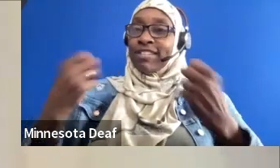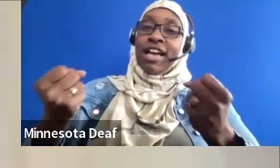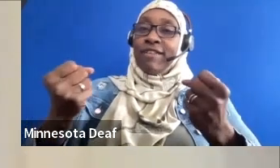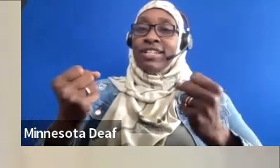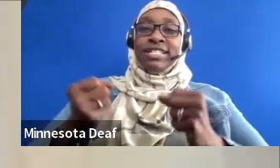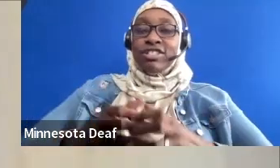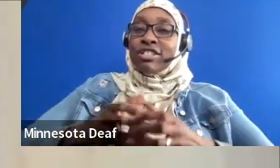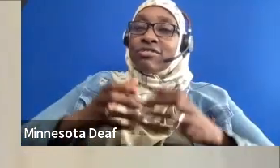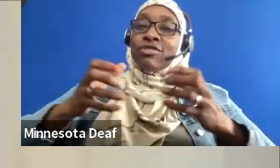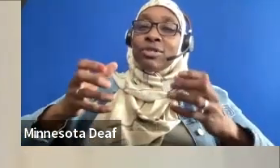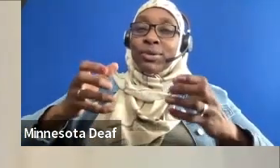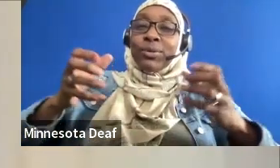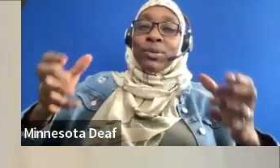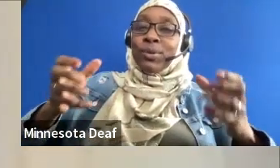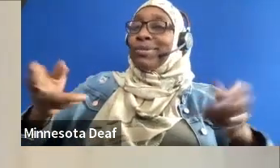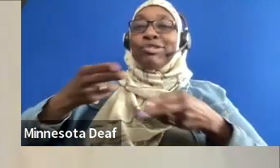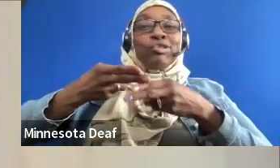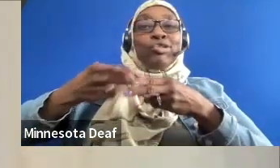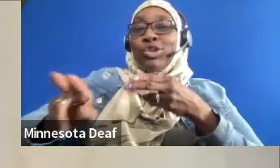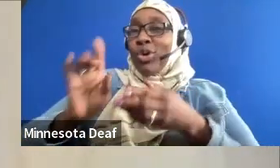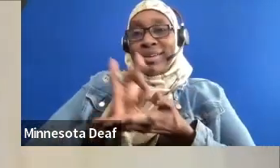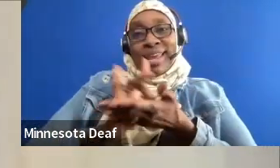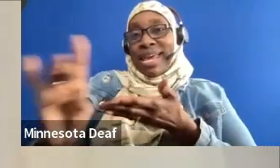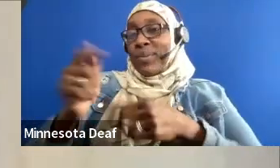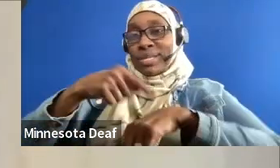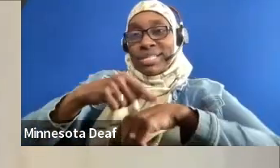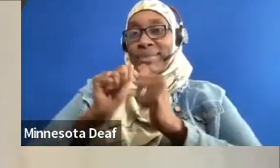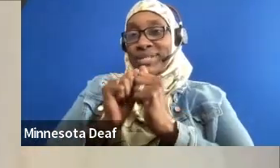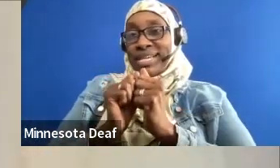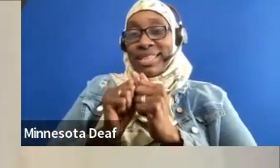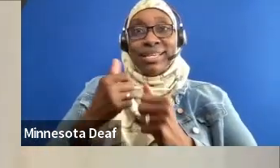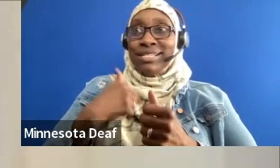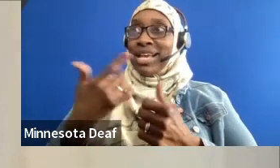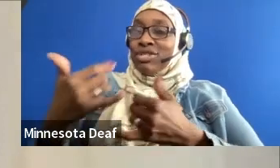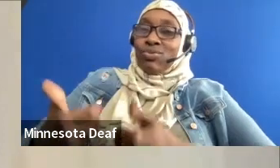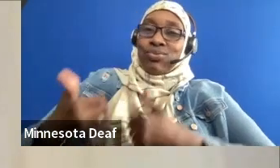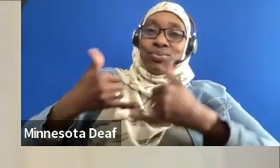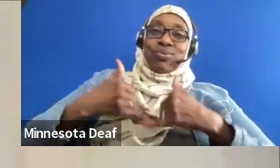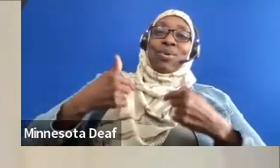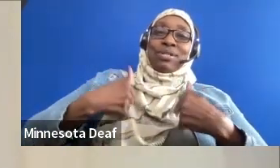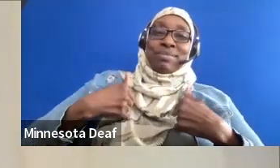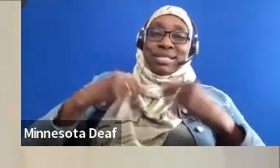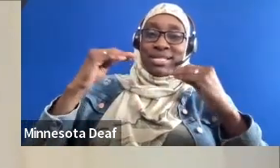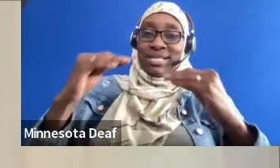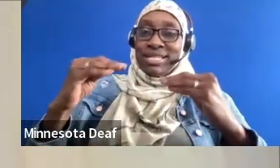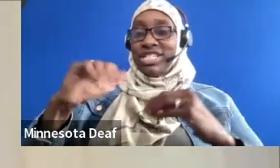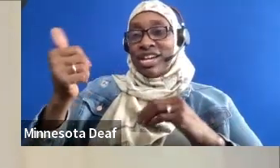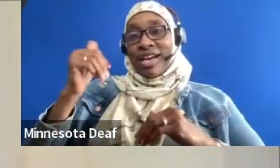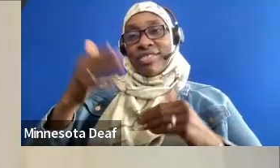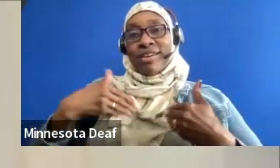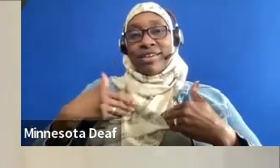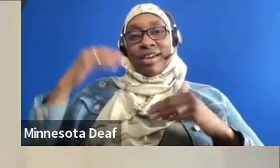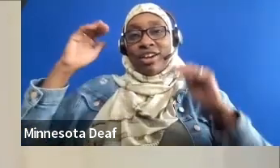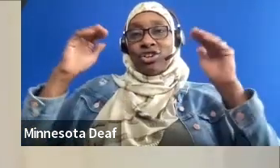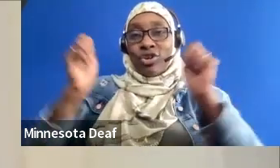much in our short short weeks together. It's been so rewarding to me to get to teach other young adults with disabilities skills that I've been taught